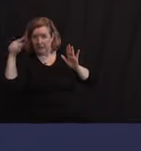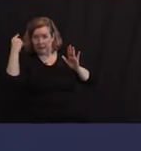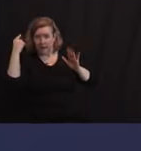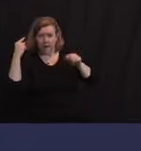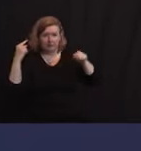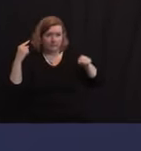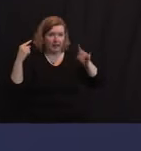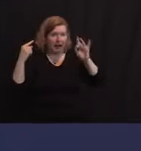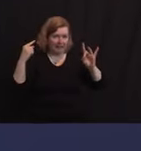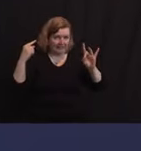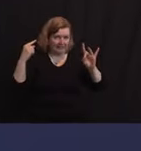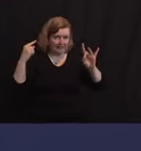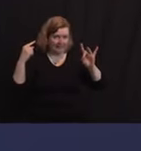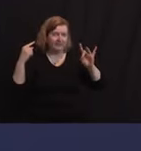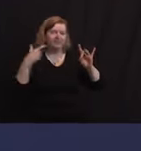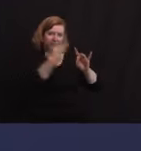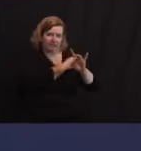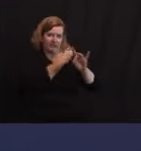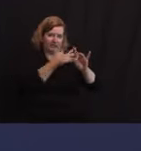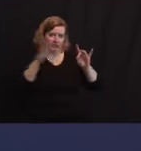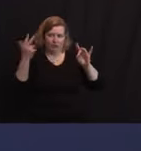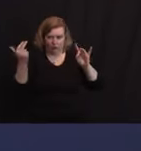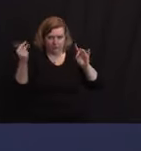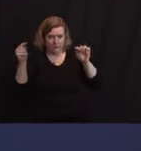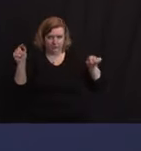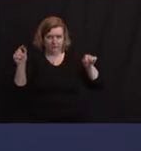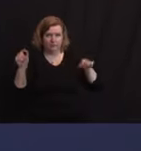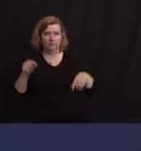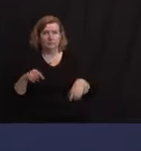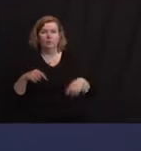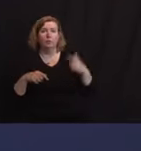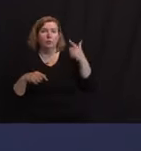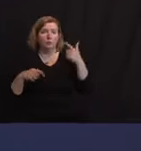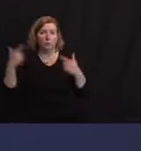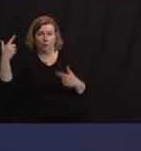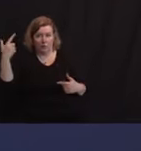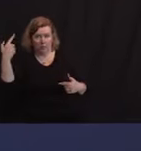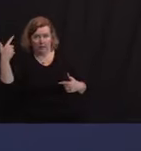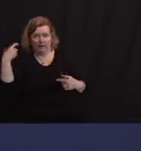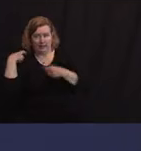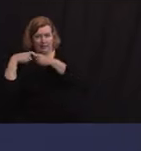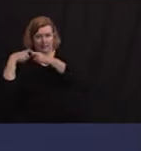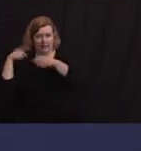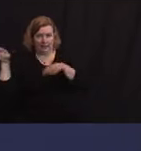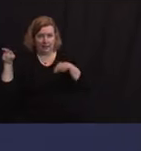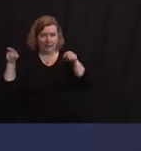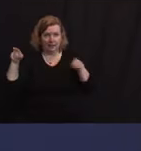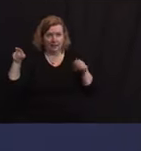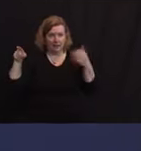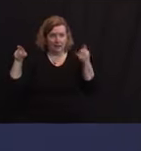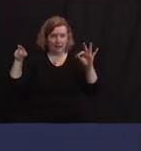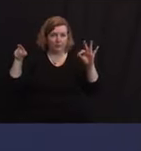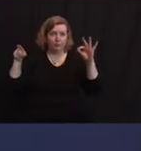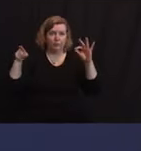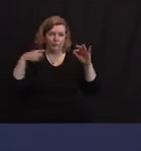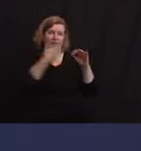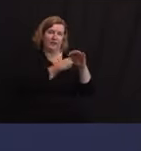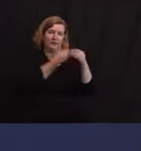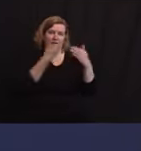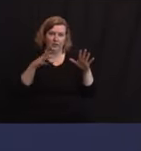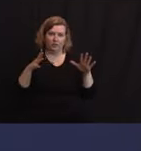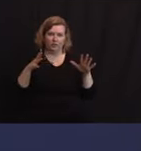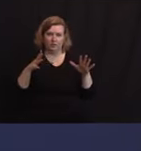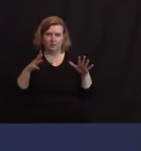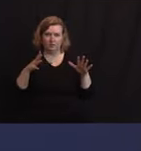relates to 20% or 21% of the Latino population. Okay, so then not as bad. Correct. I want to make sure that I believe that's